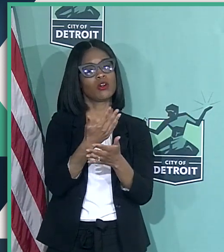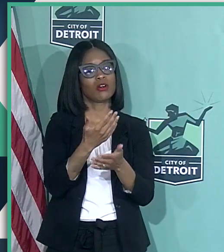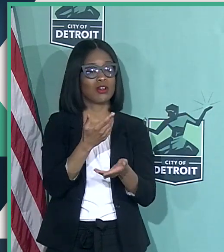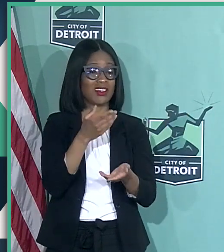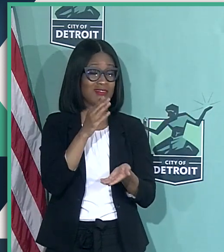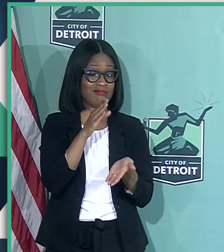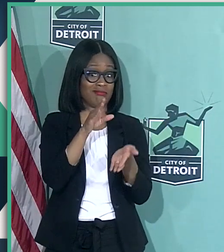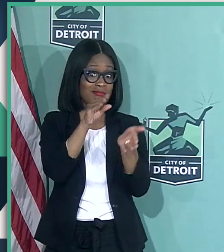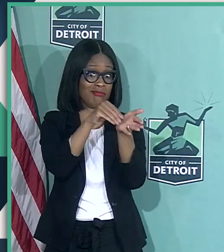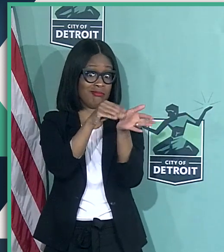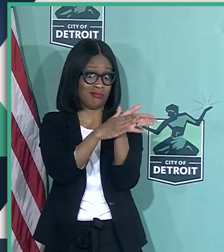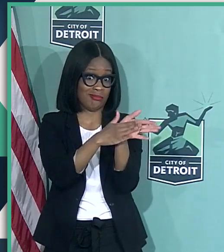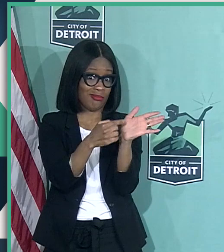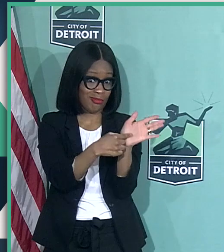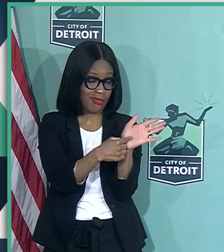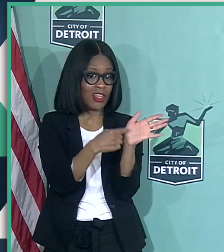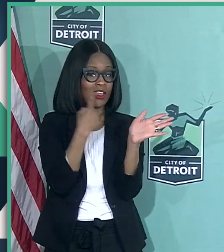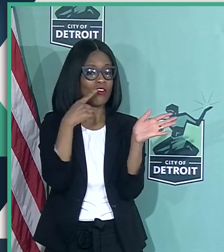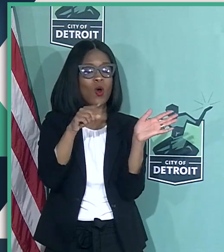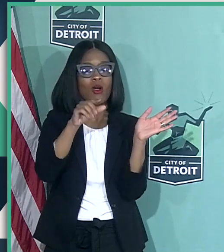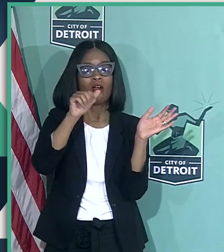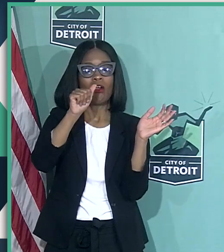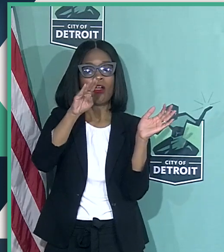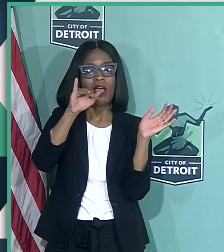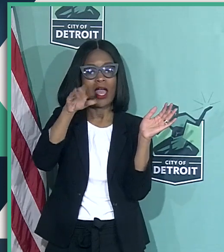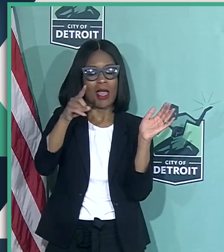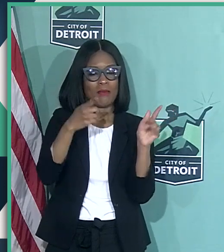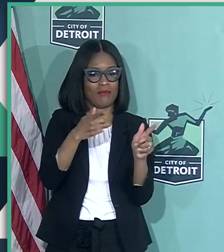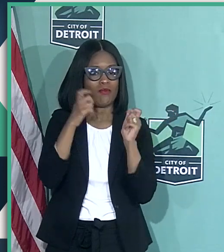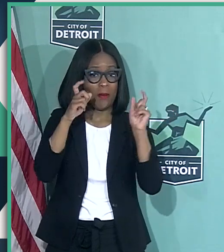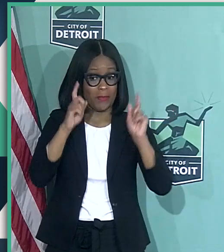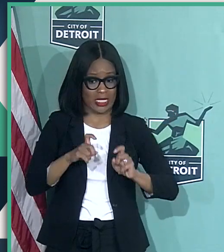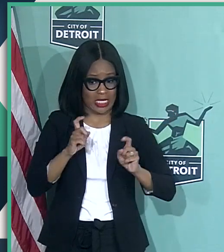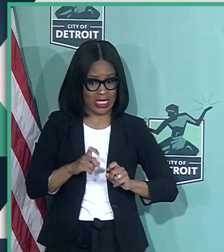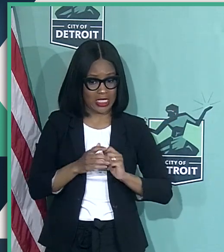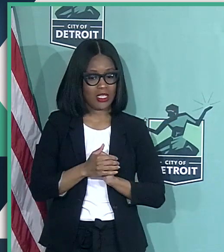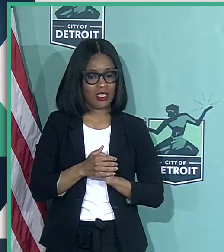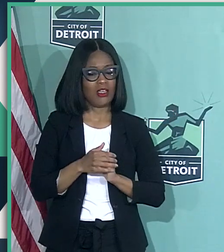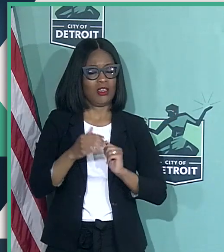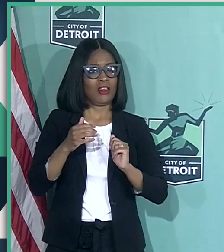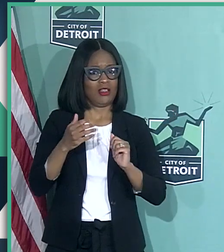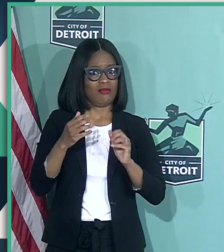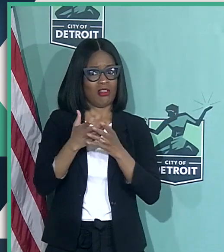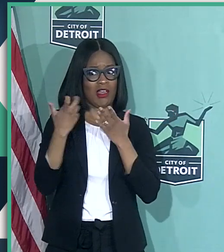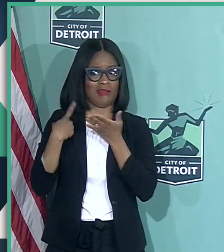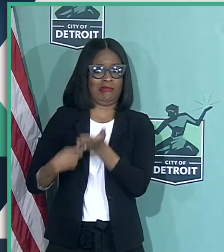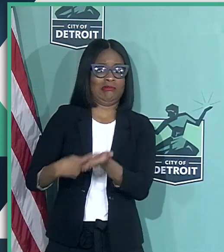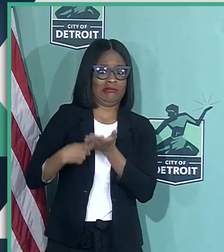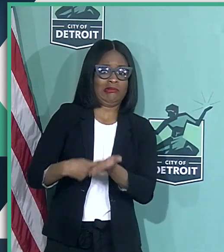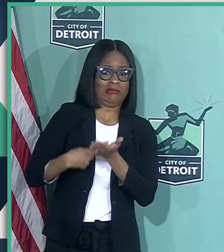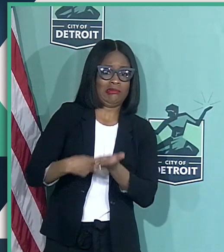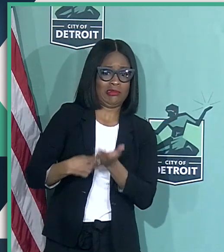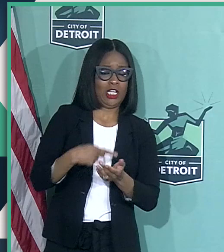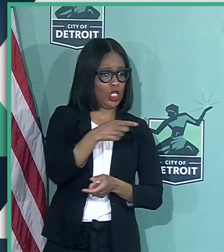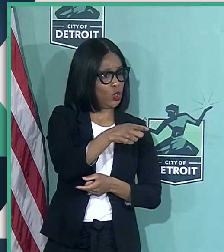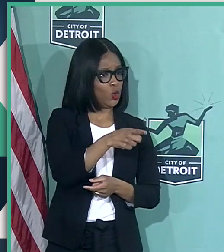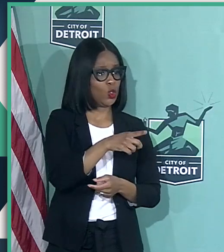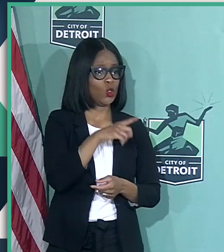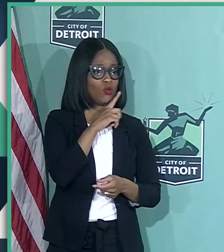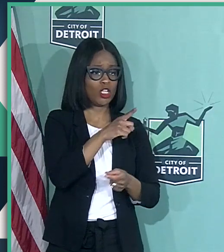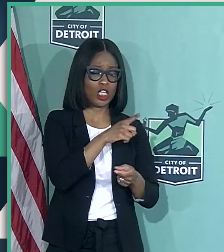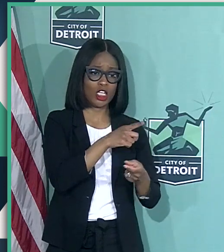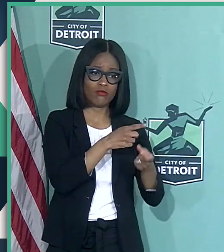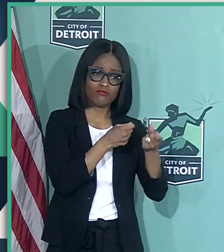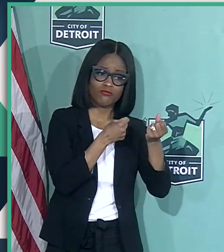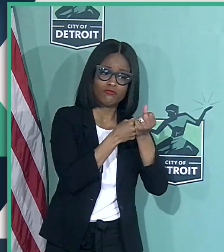say, documentation on the Abbott rapid testing. It's been getting a lot of discussion. You've been very resolute that you're confident